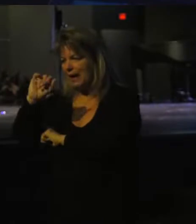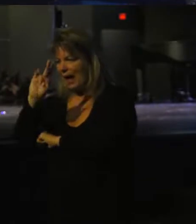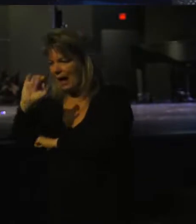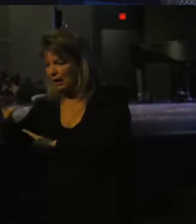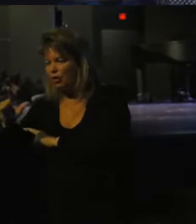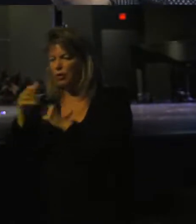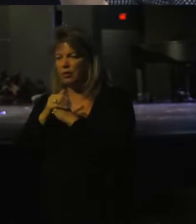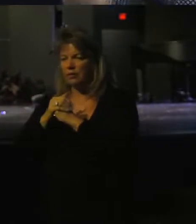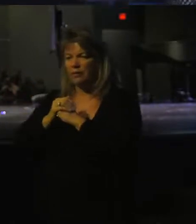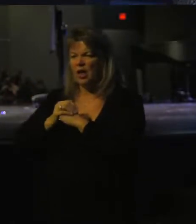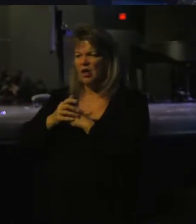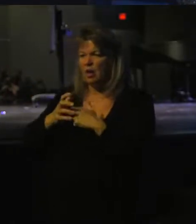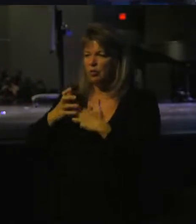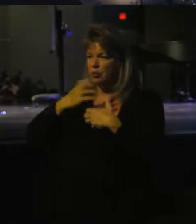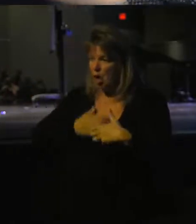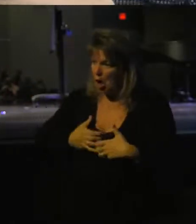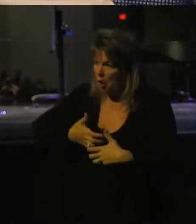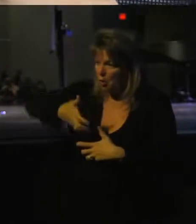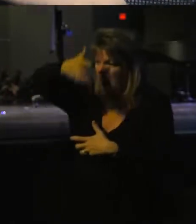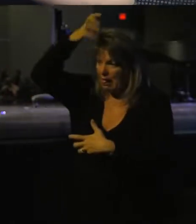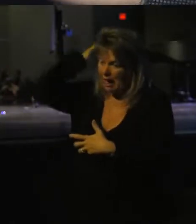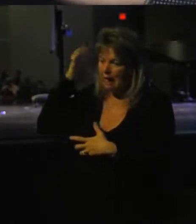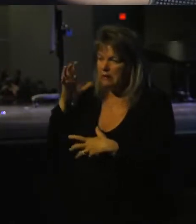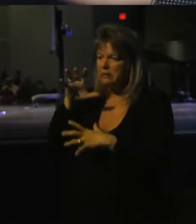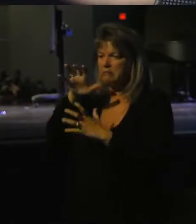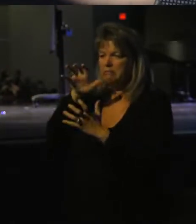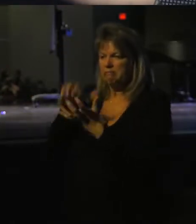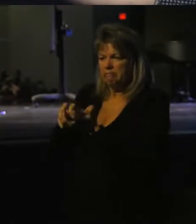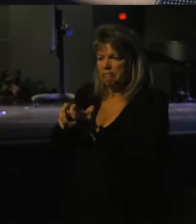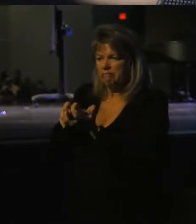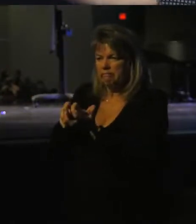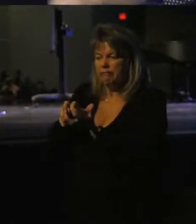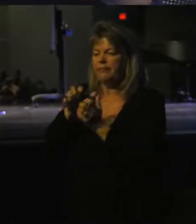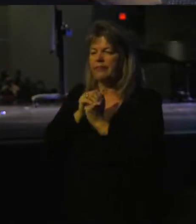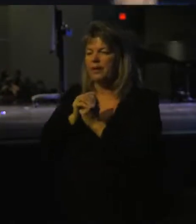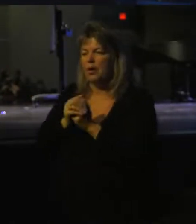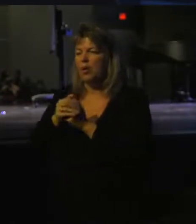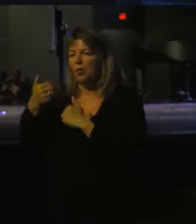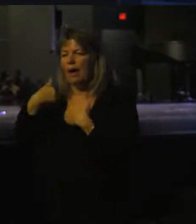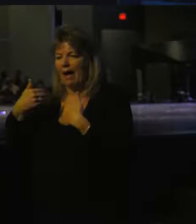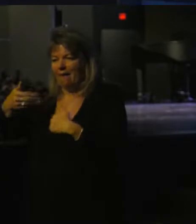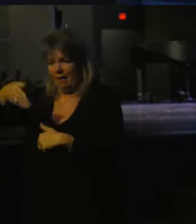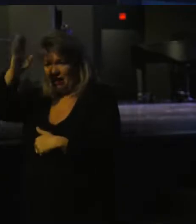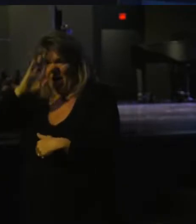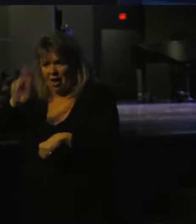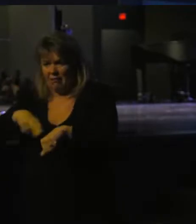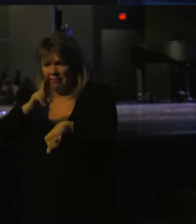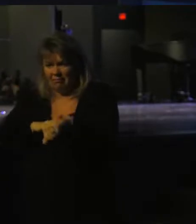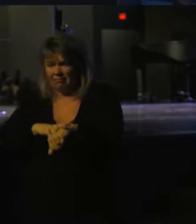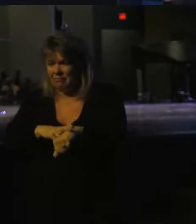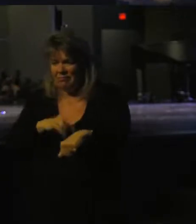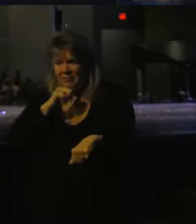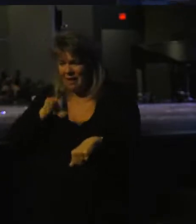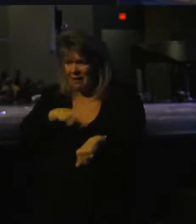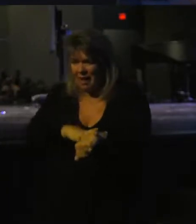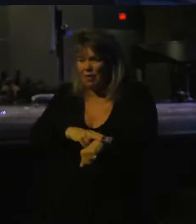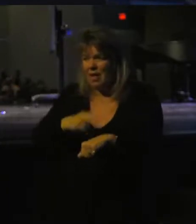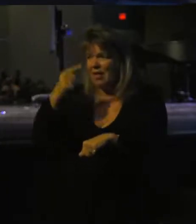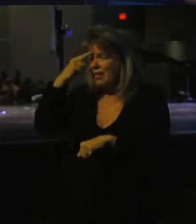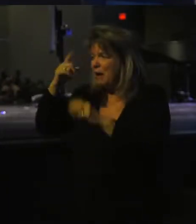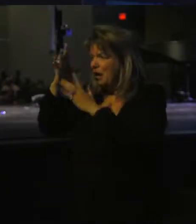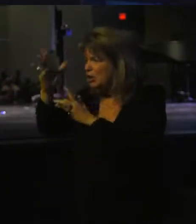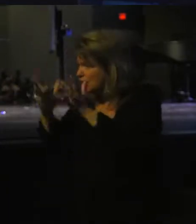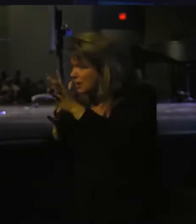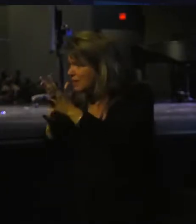den and keeping those hungry lions and their mouths shut. We have a God of the unnatural. Think about Jesus.